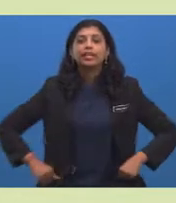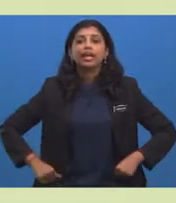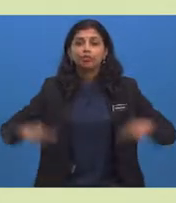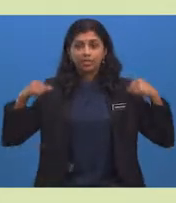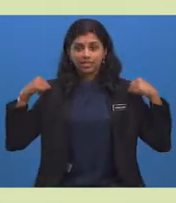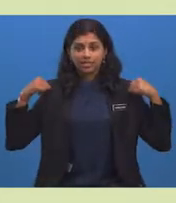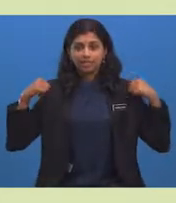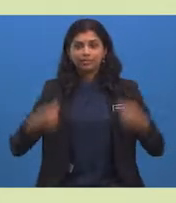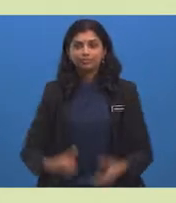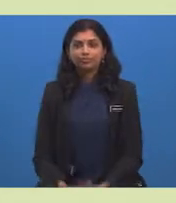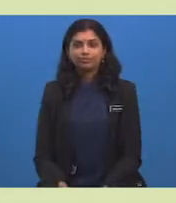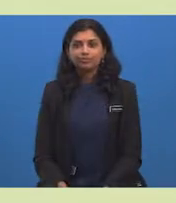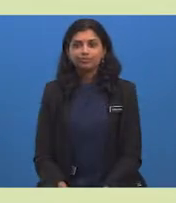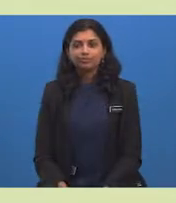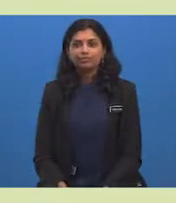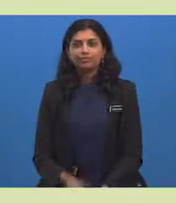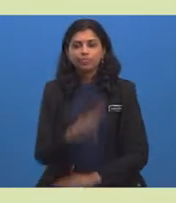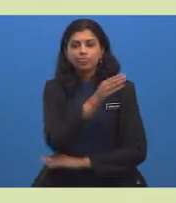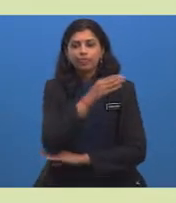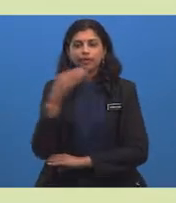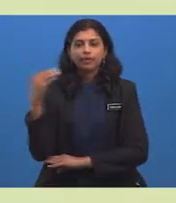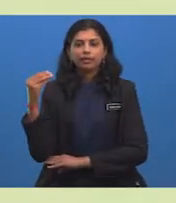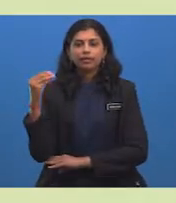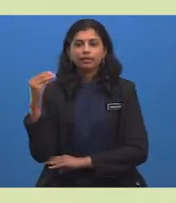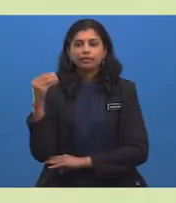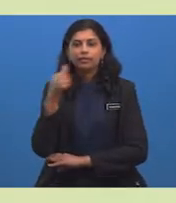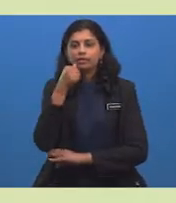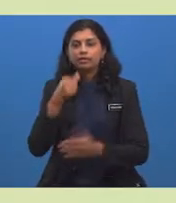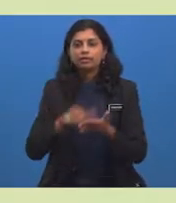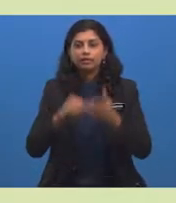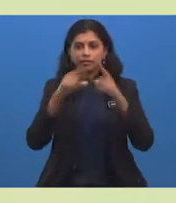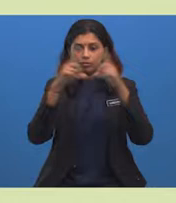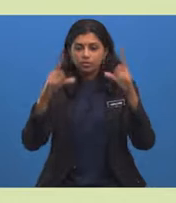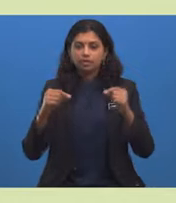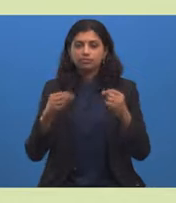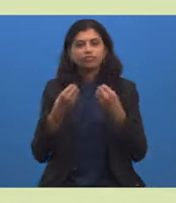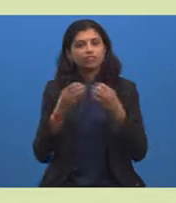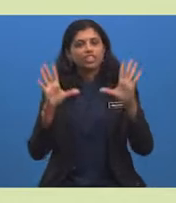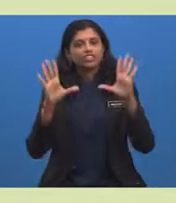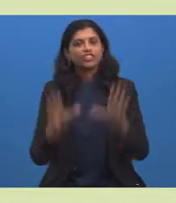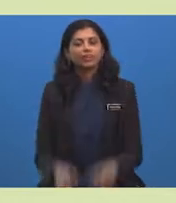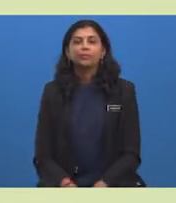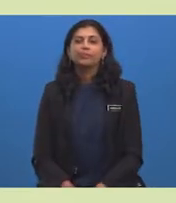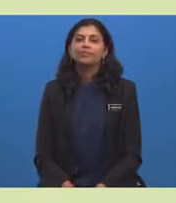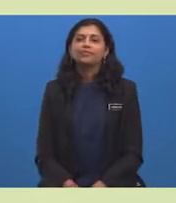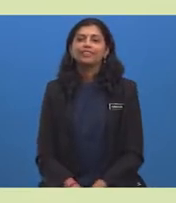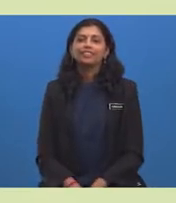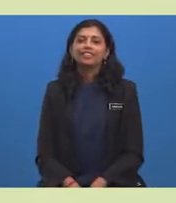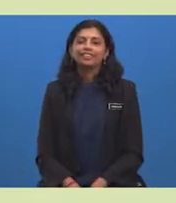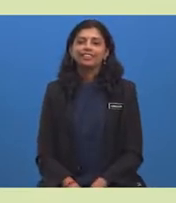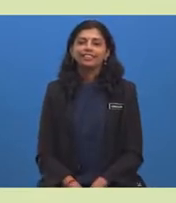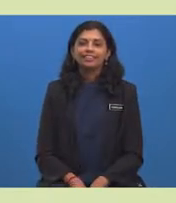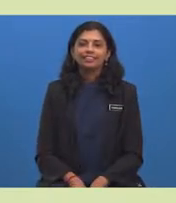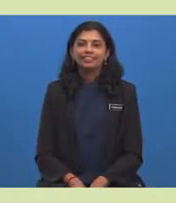11. write the complete address. 10. And your